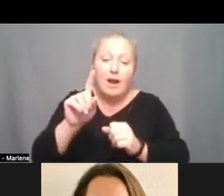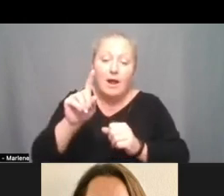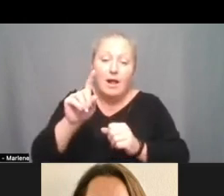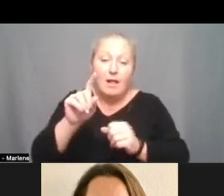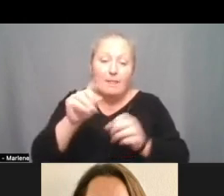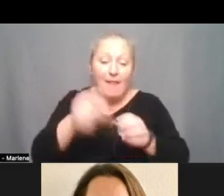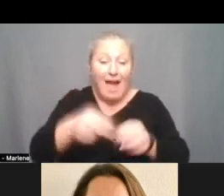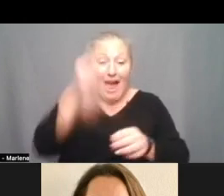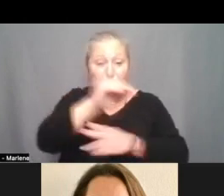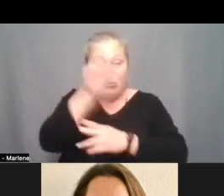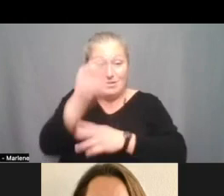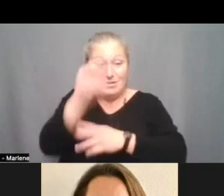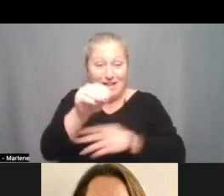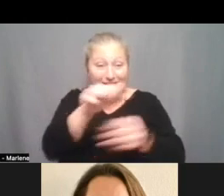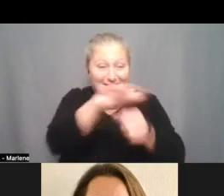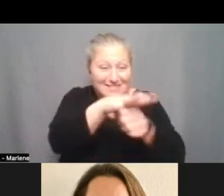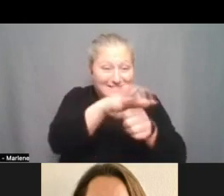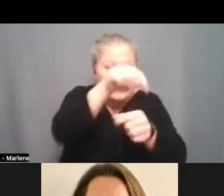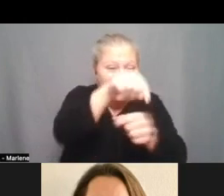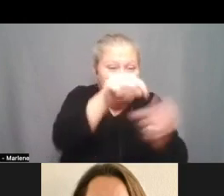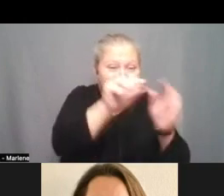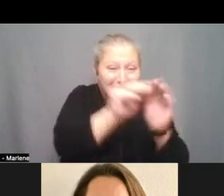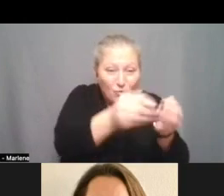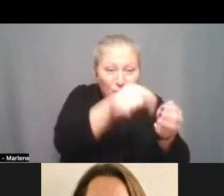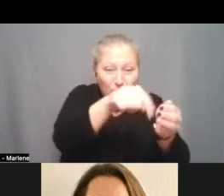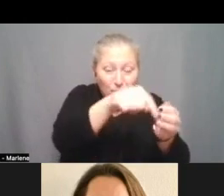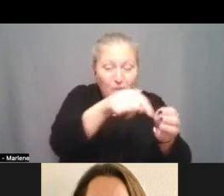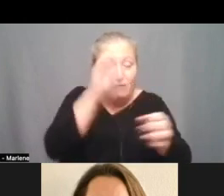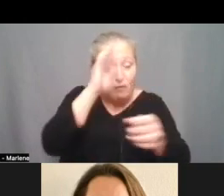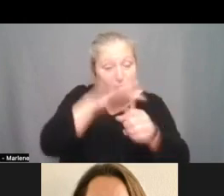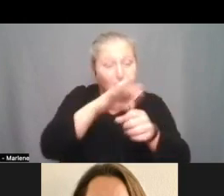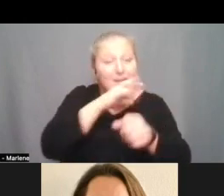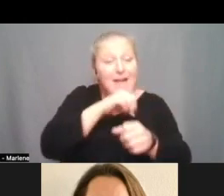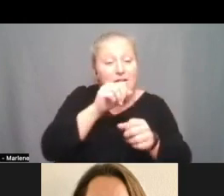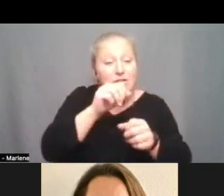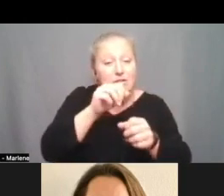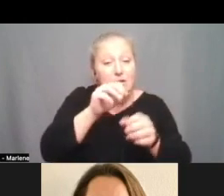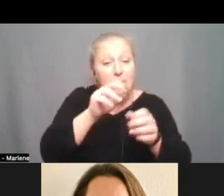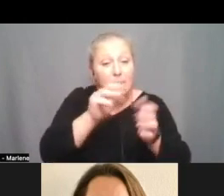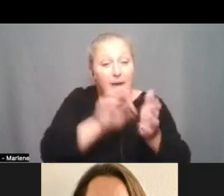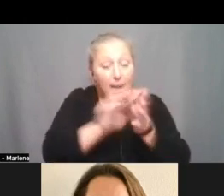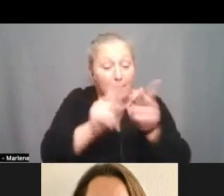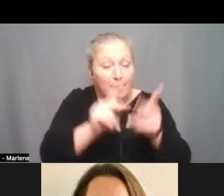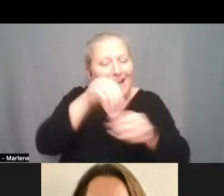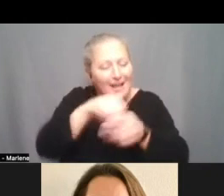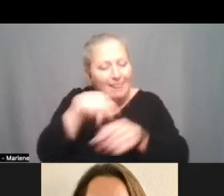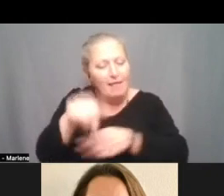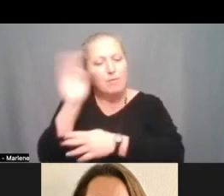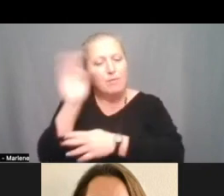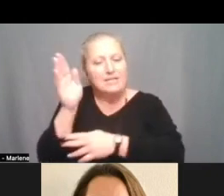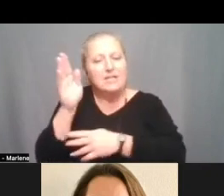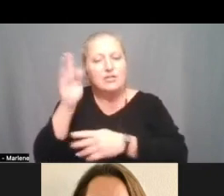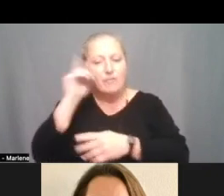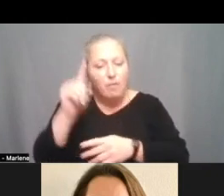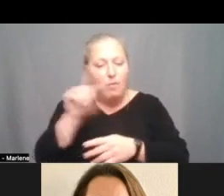high percentage voting age population is also included in this presentation for the board's consideration.